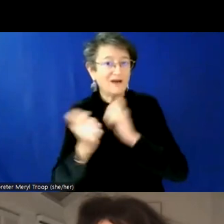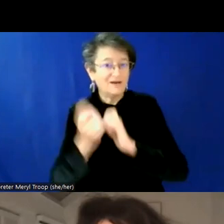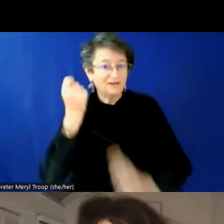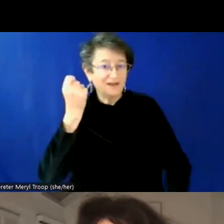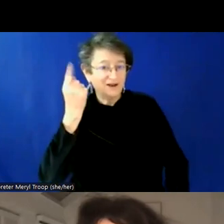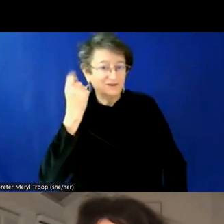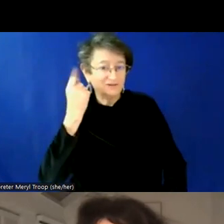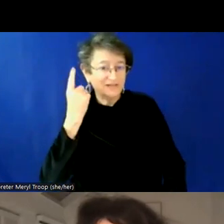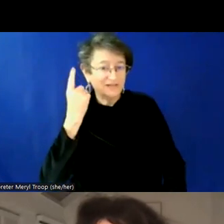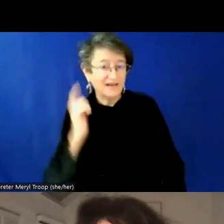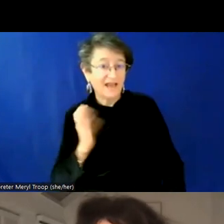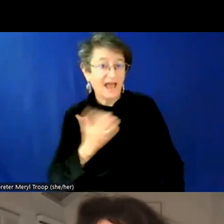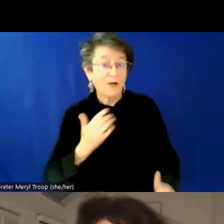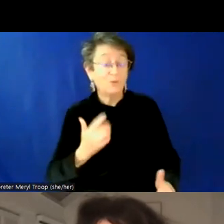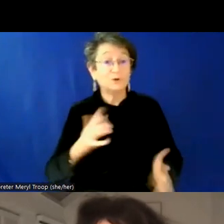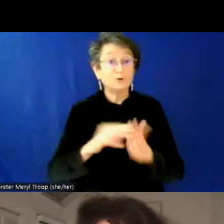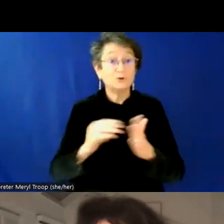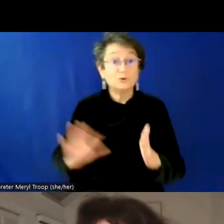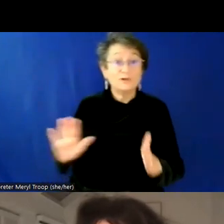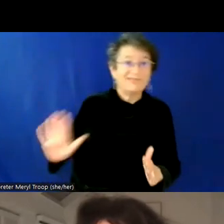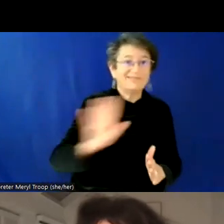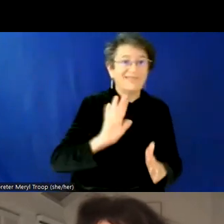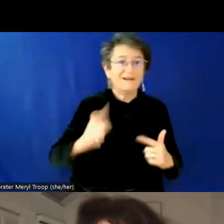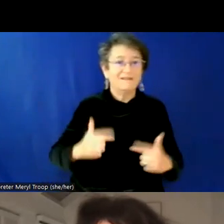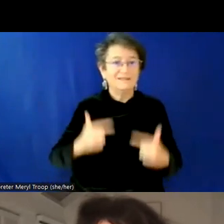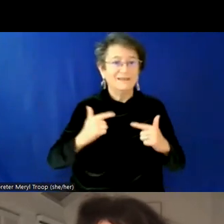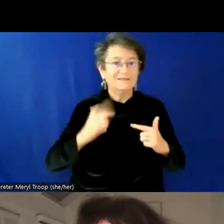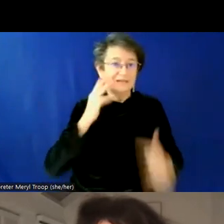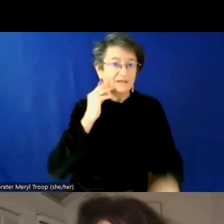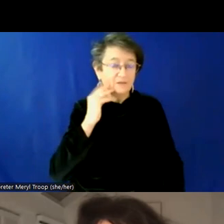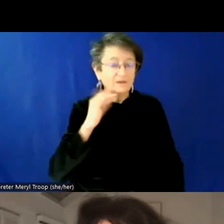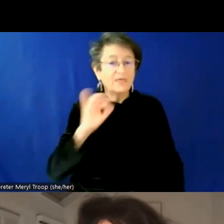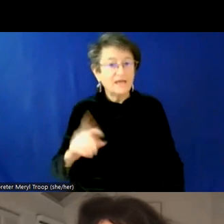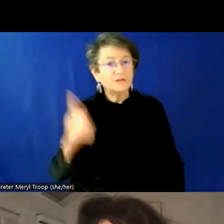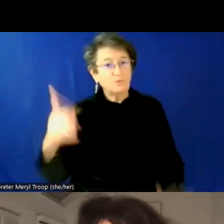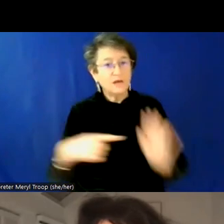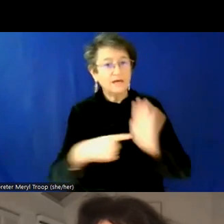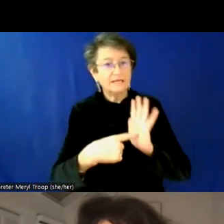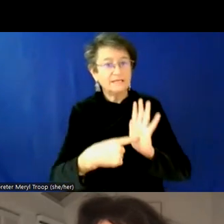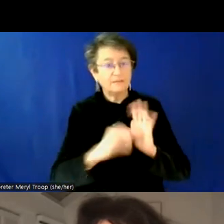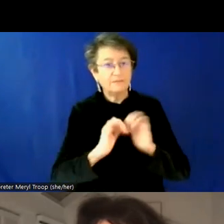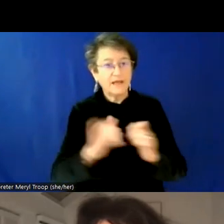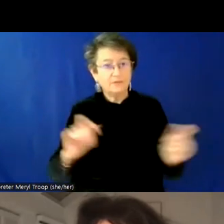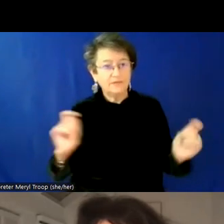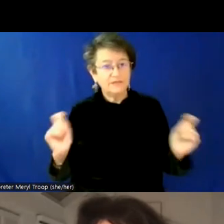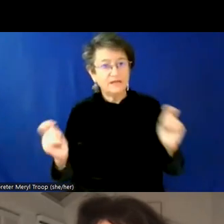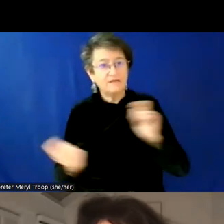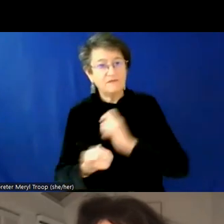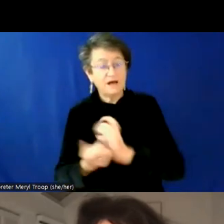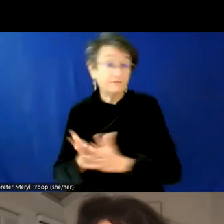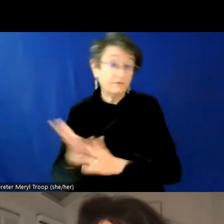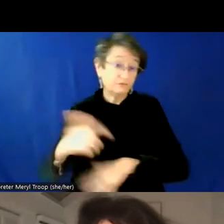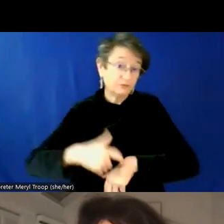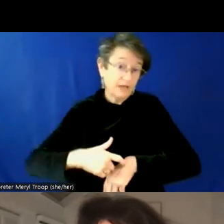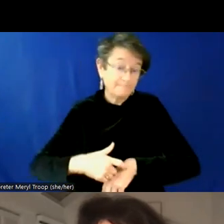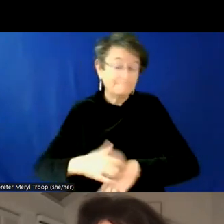experiences of our students. But I think that that's one sort of concrete example of, of how this has evolved over time. Um, we're also right